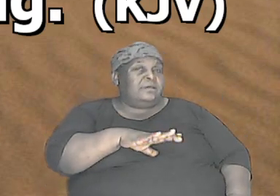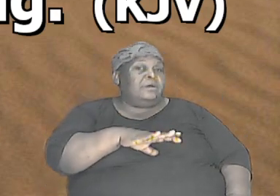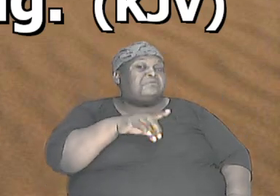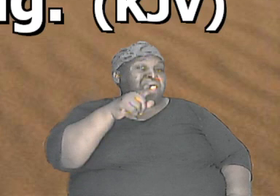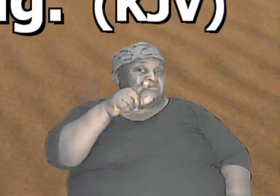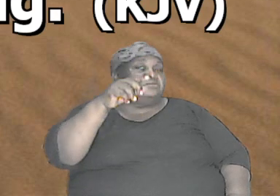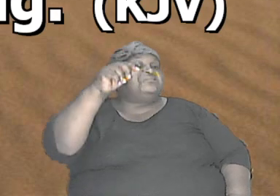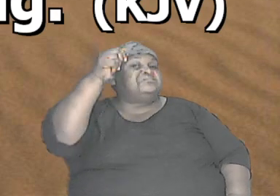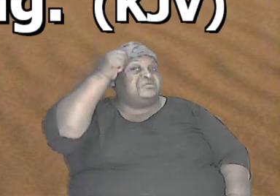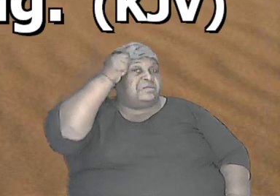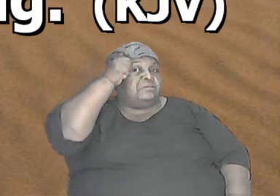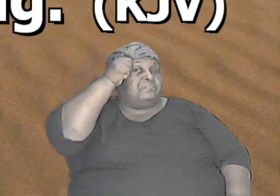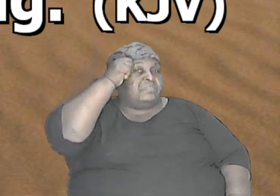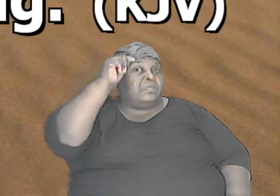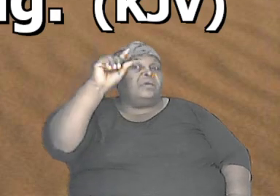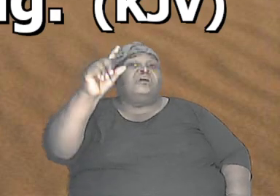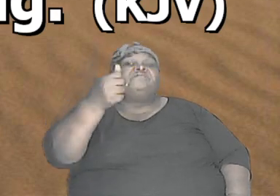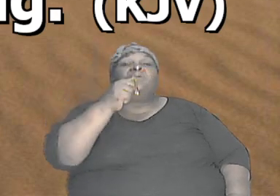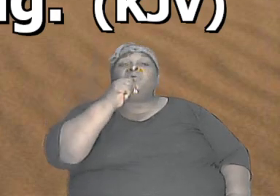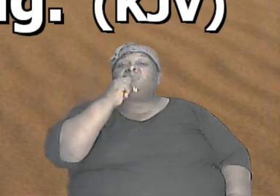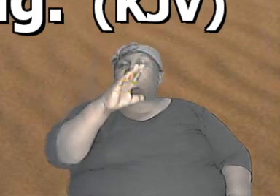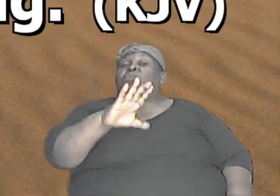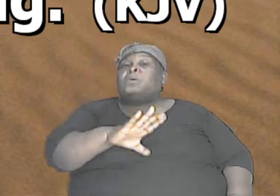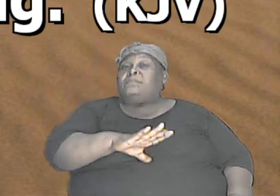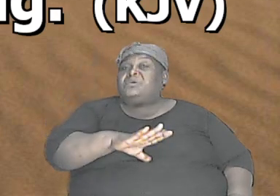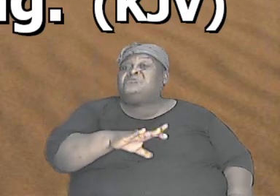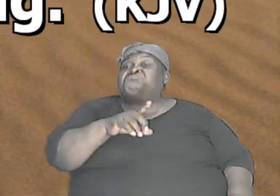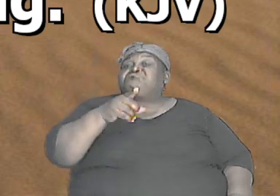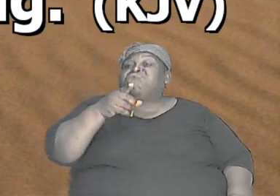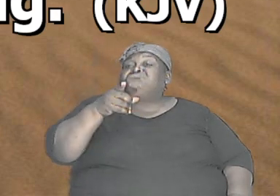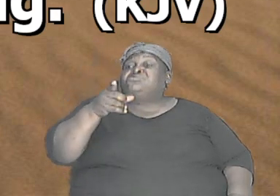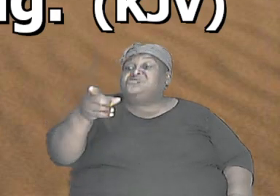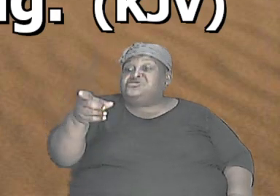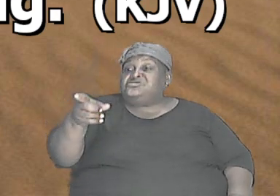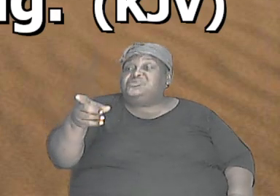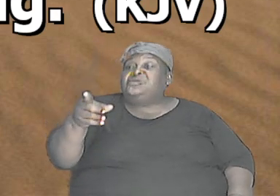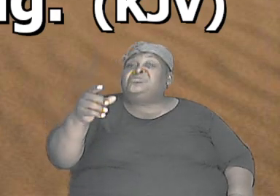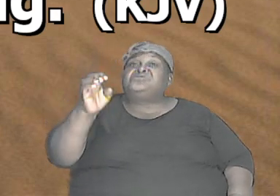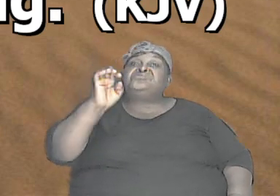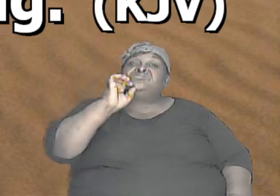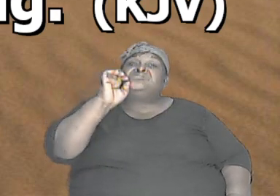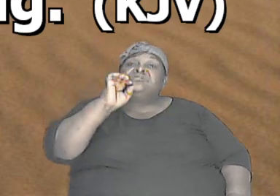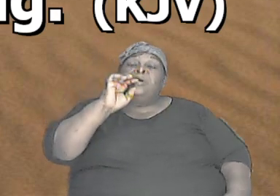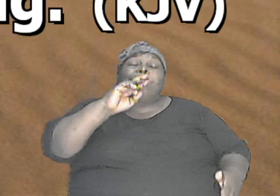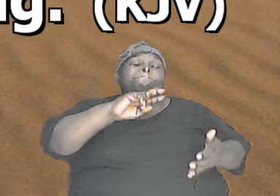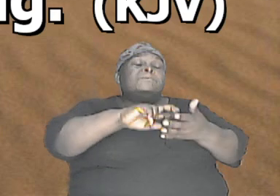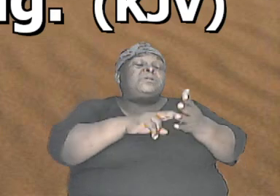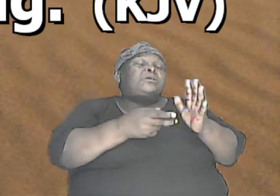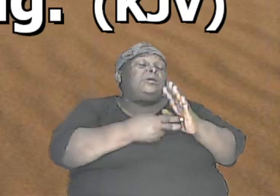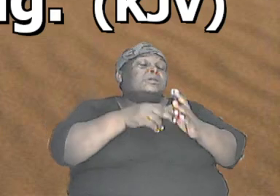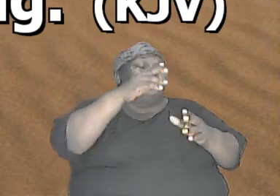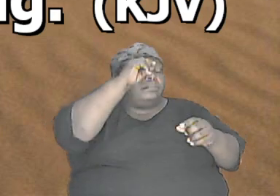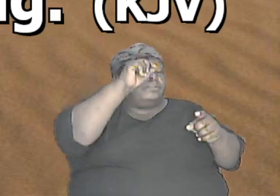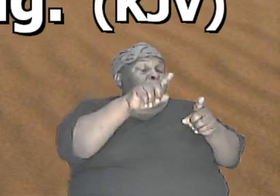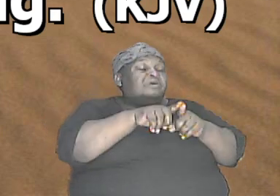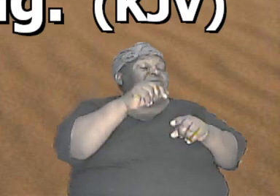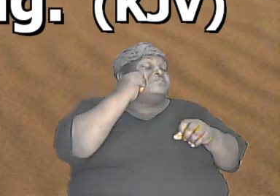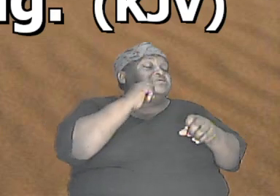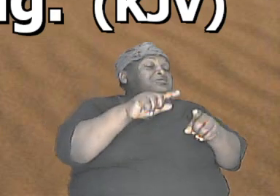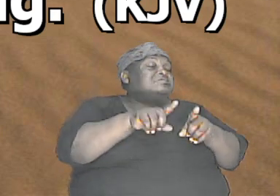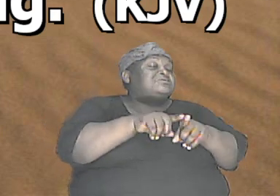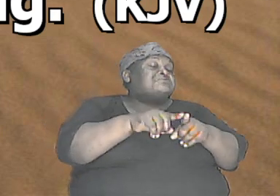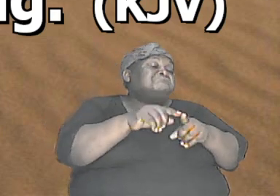and the first woman she is Eve it means brothers and sisters